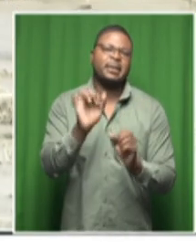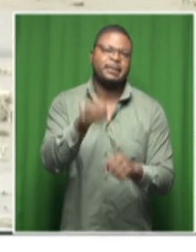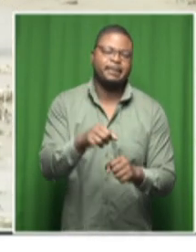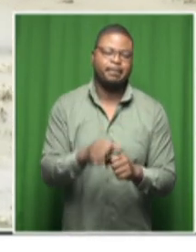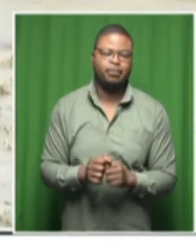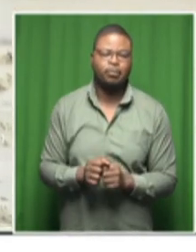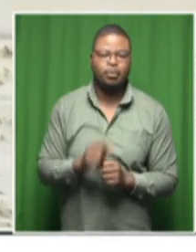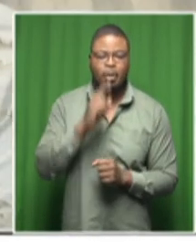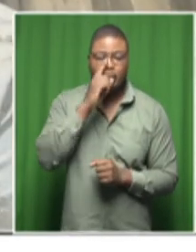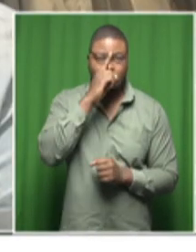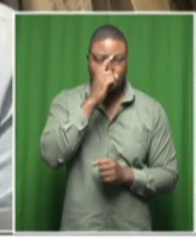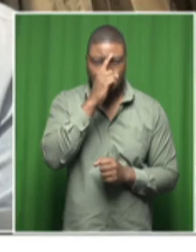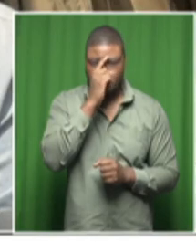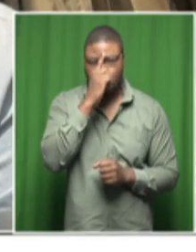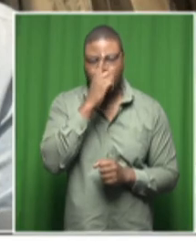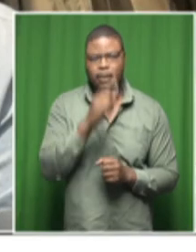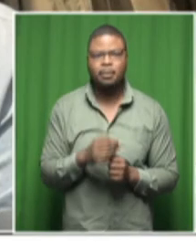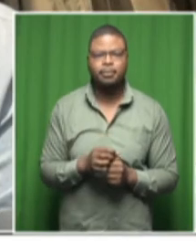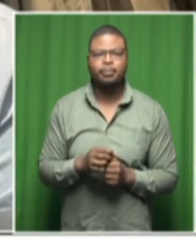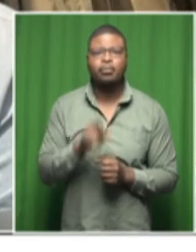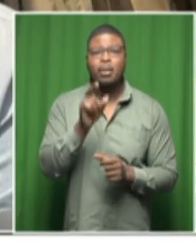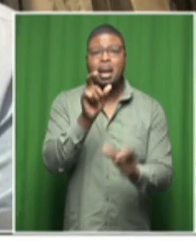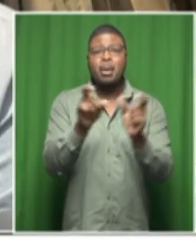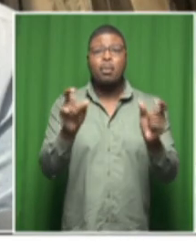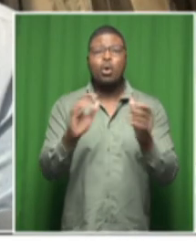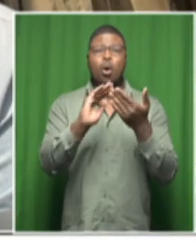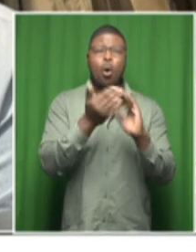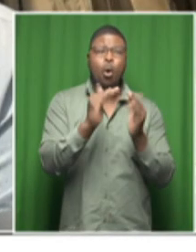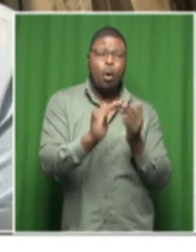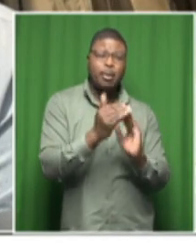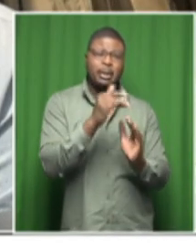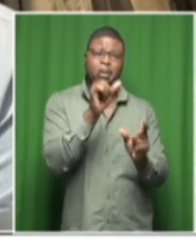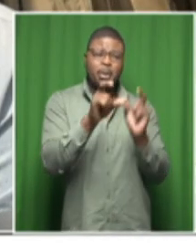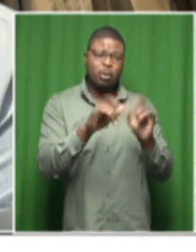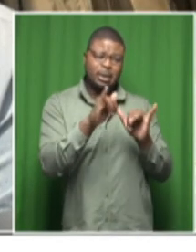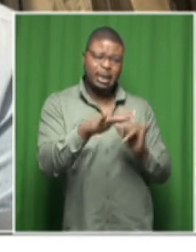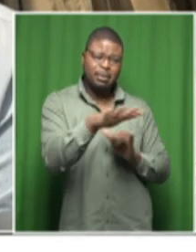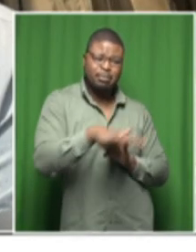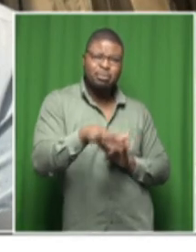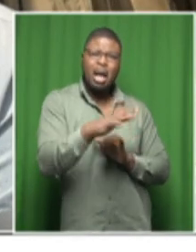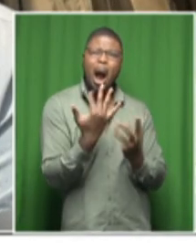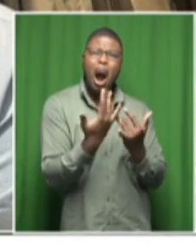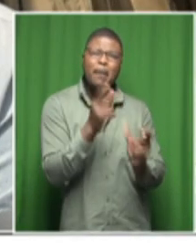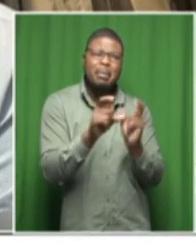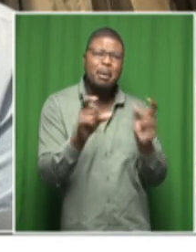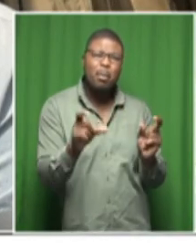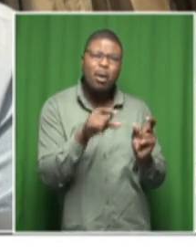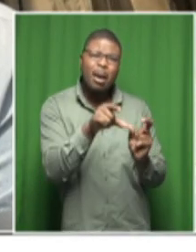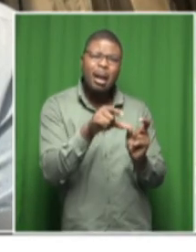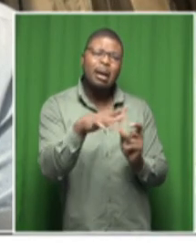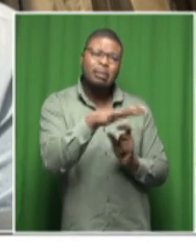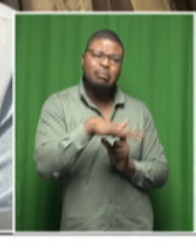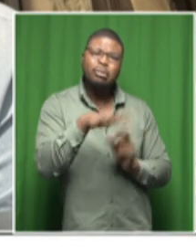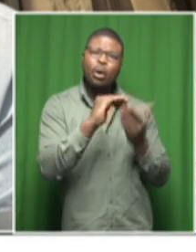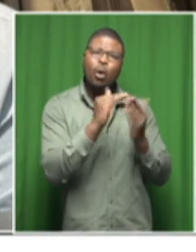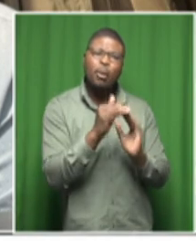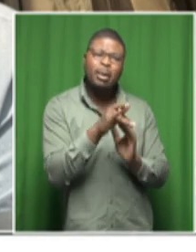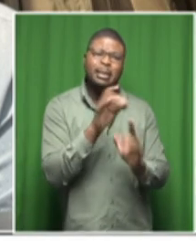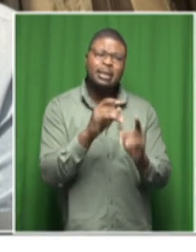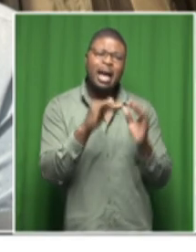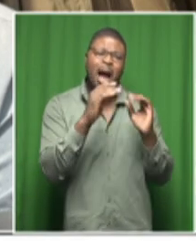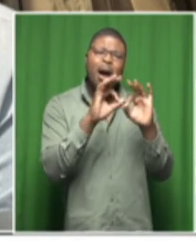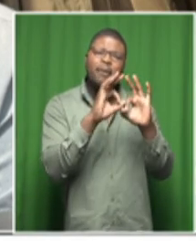the number of community members that are living there what what are we looking at i mean what is what is the population that has been affected